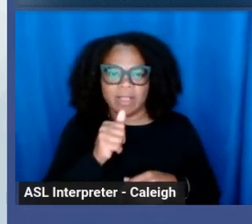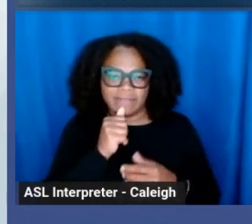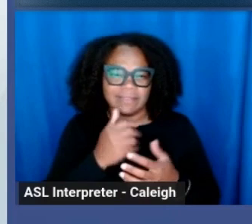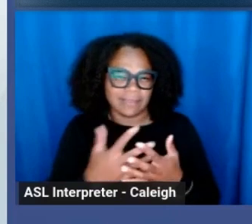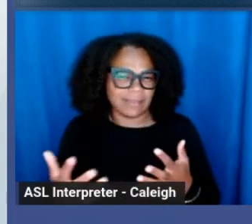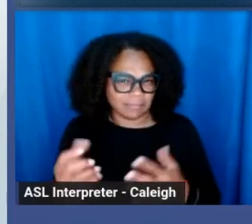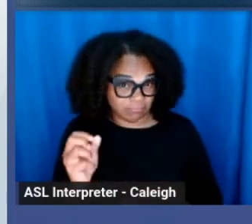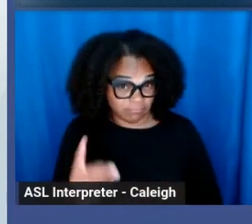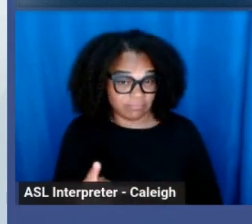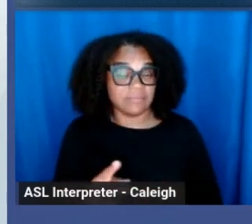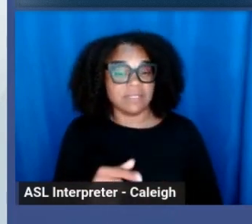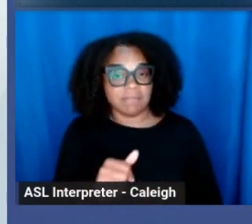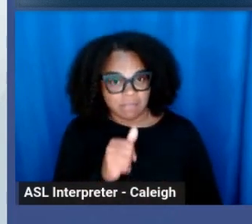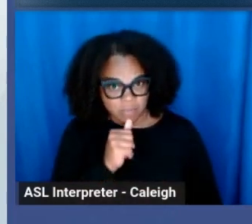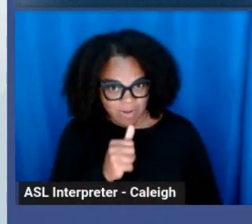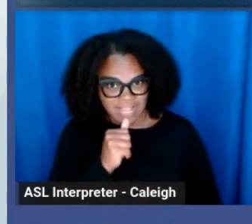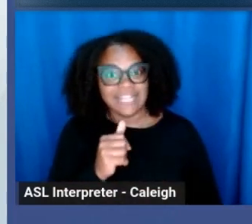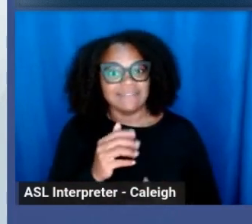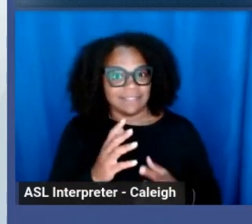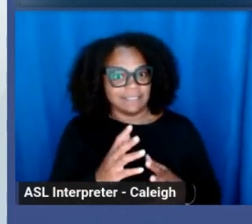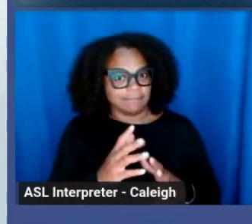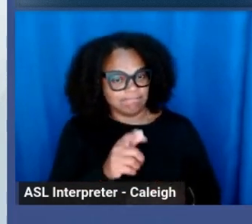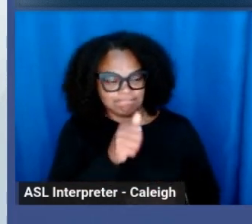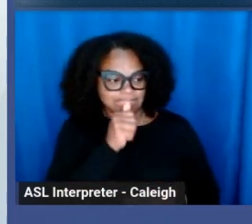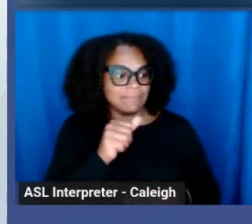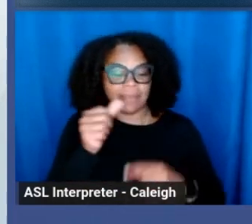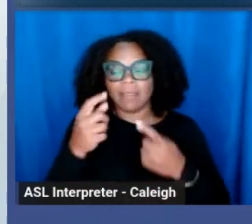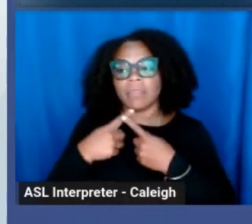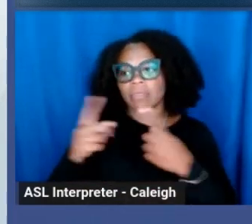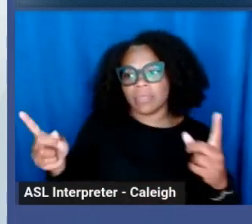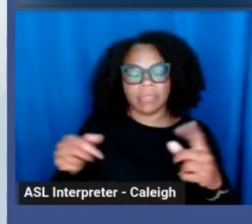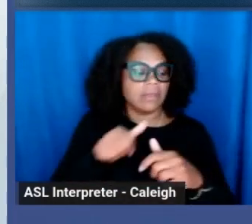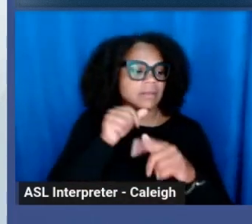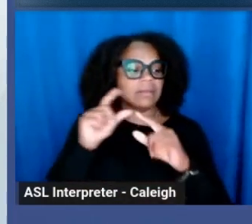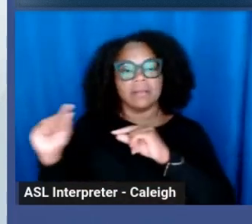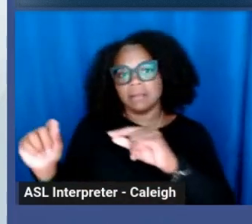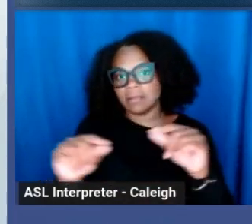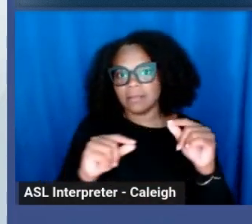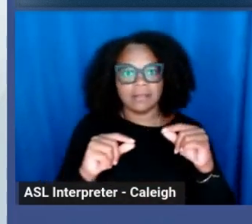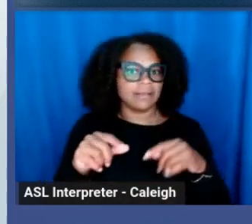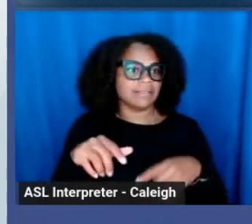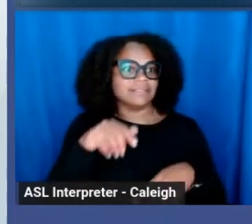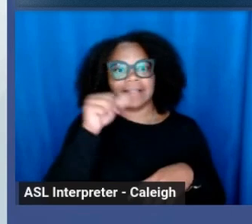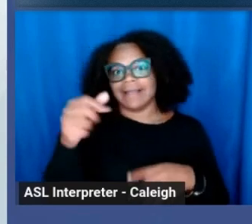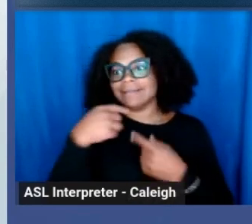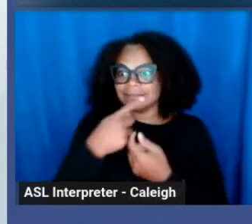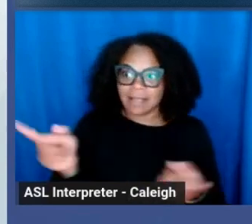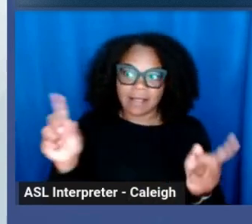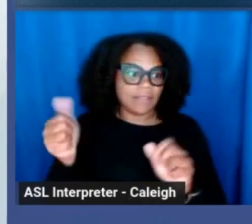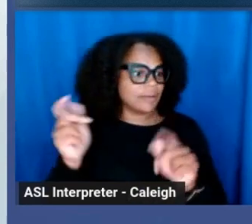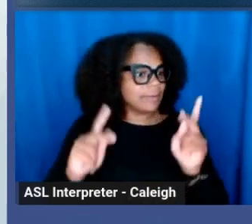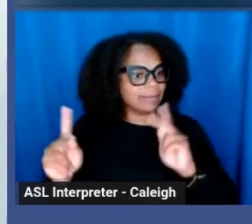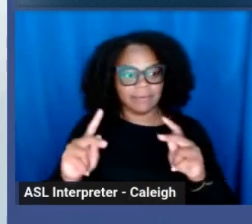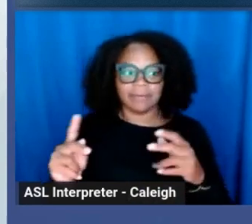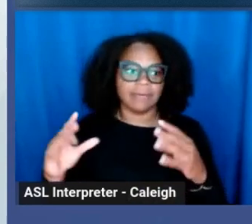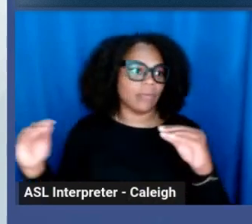This is a private thing. This is not something that we go out and talk about, like,